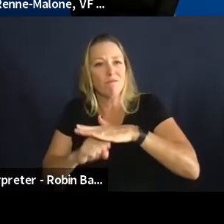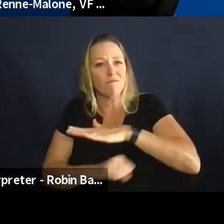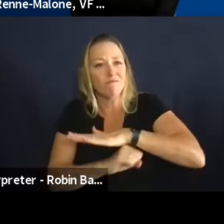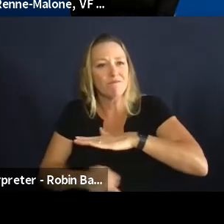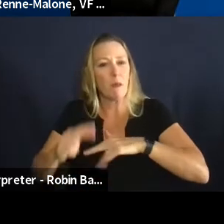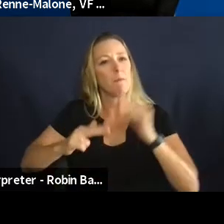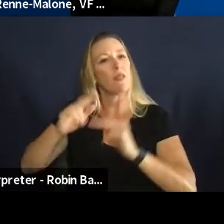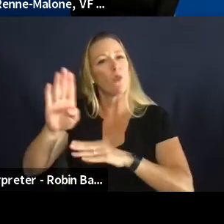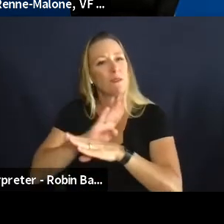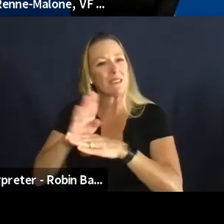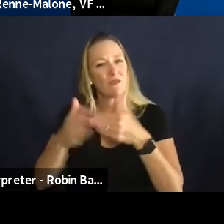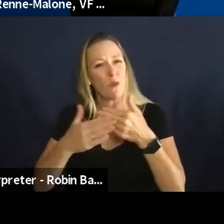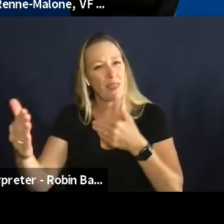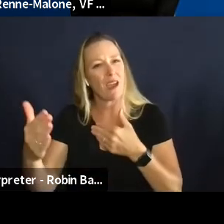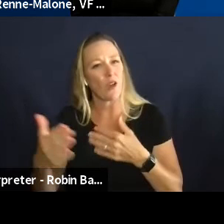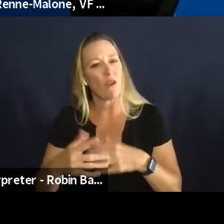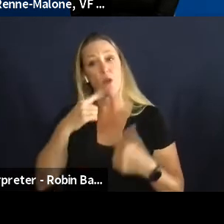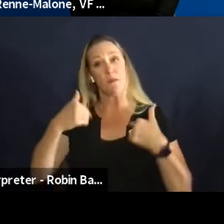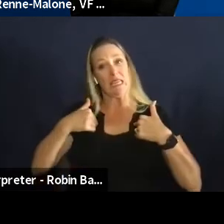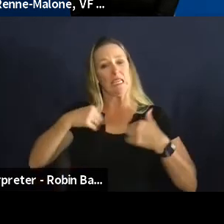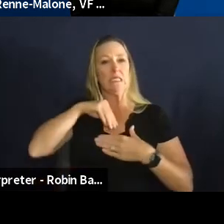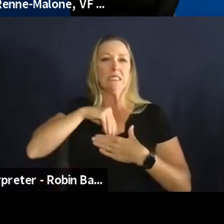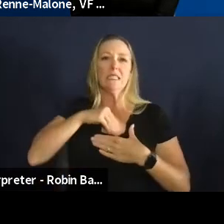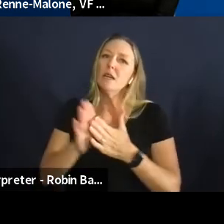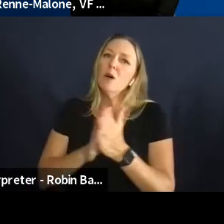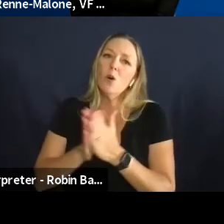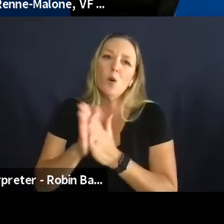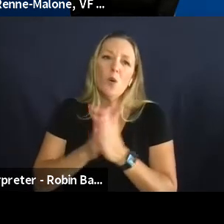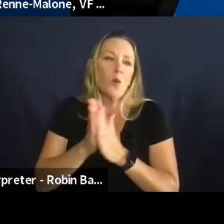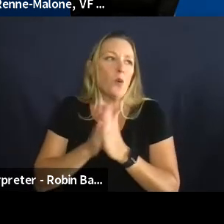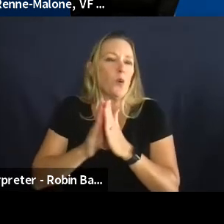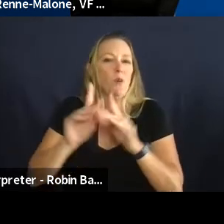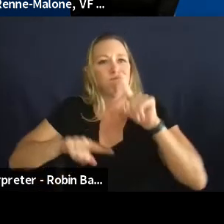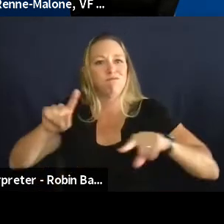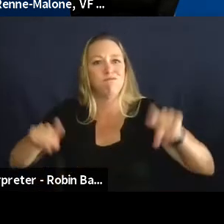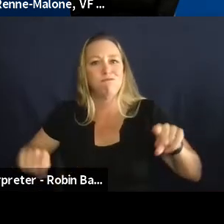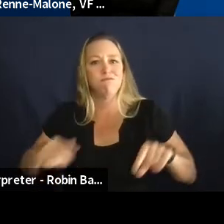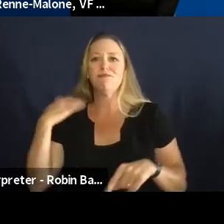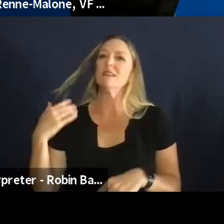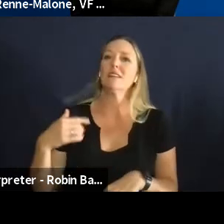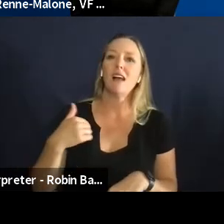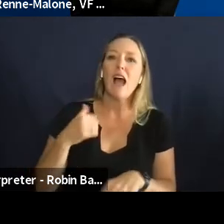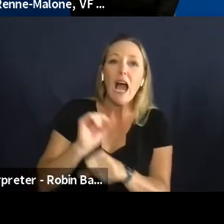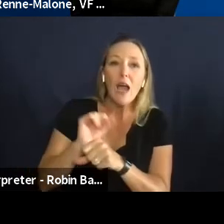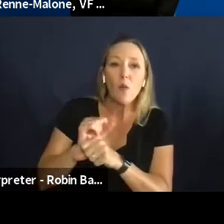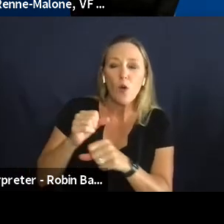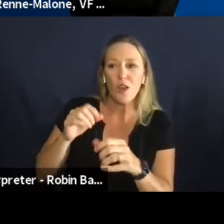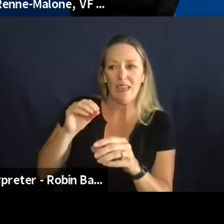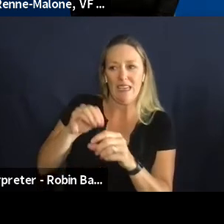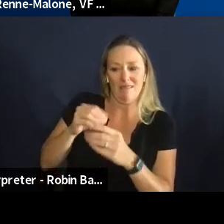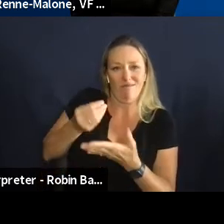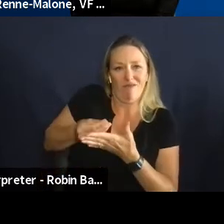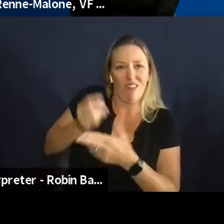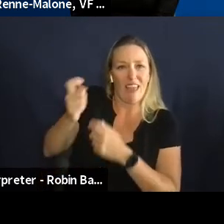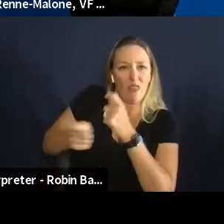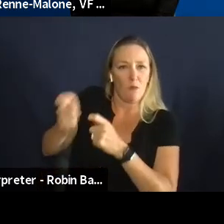me i i'm passionate about a lot of things and i do a lot of different things nicole is actually just i work in philanthropy too so i'm also on the